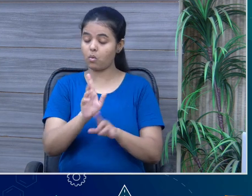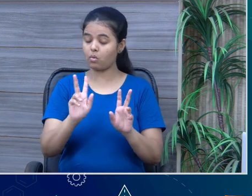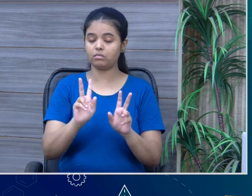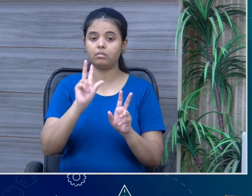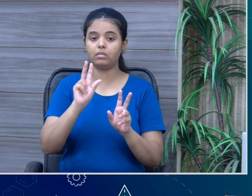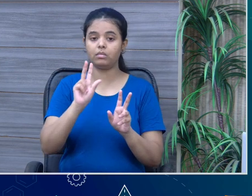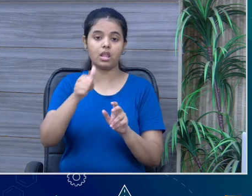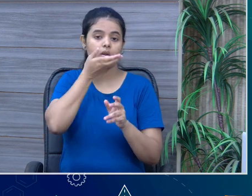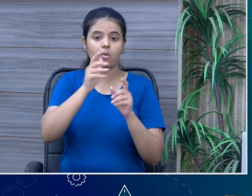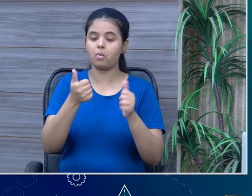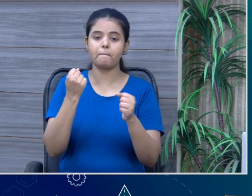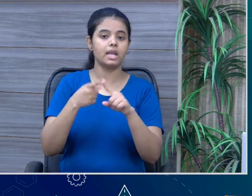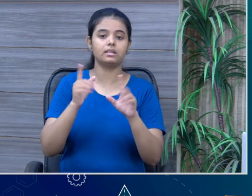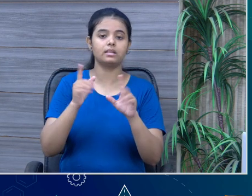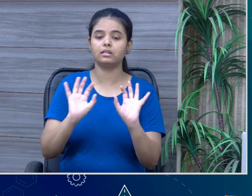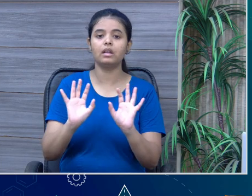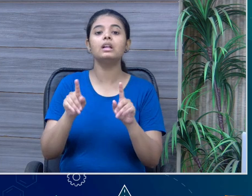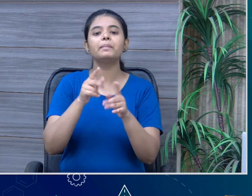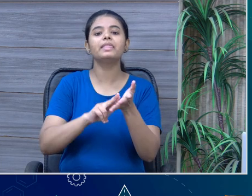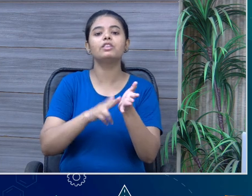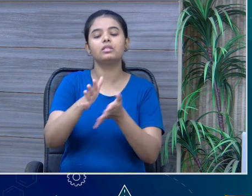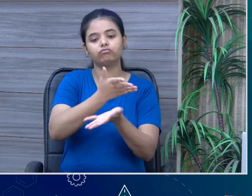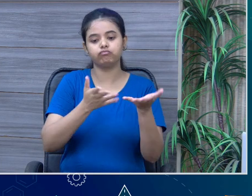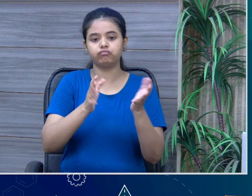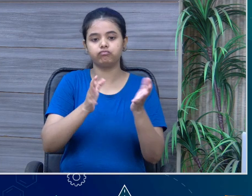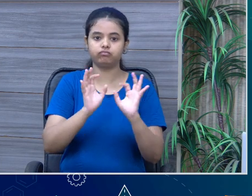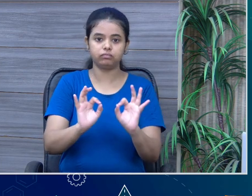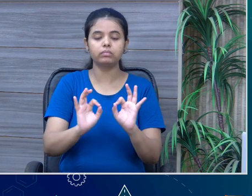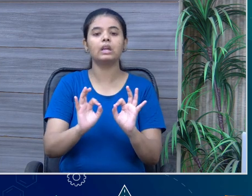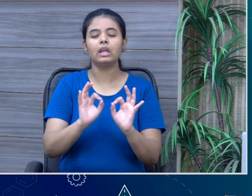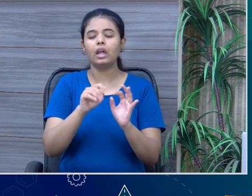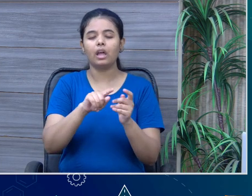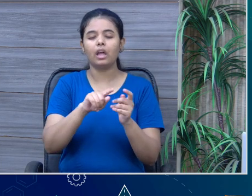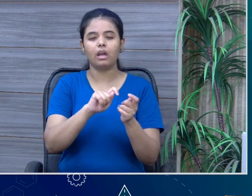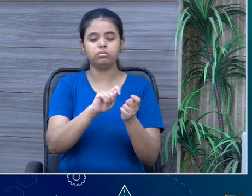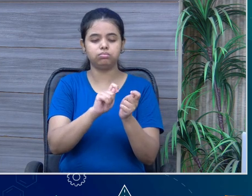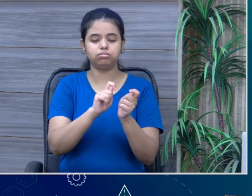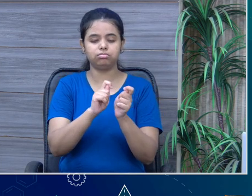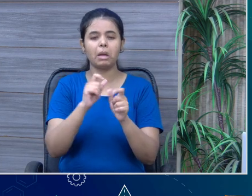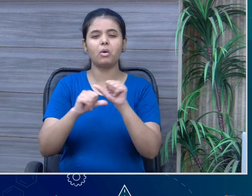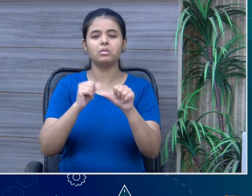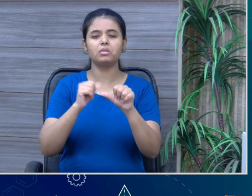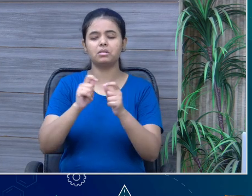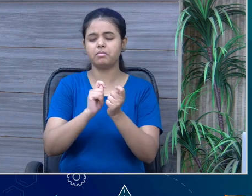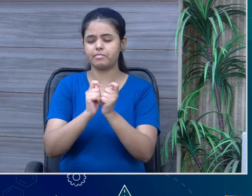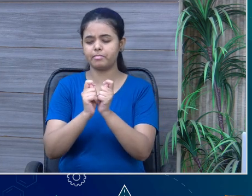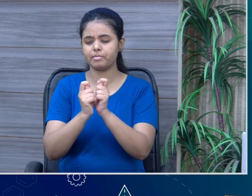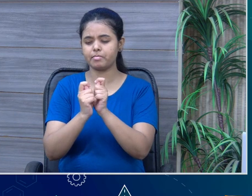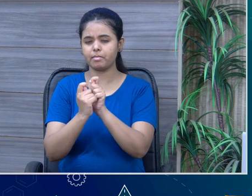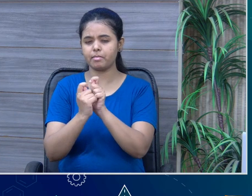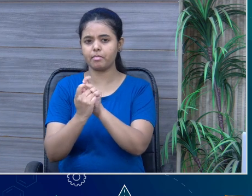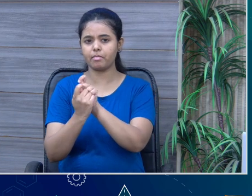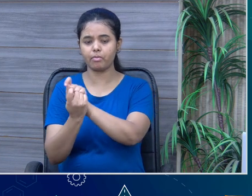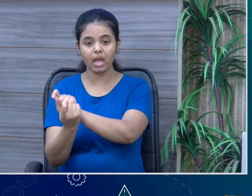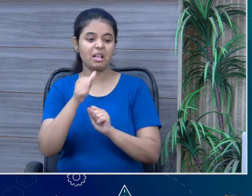water from the rivers and the natural resources. But that is being fixed up through different procedures that is made to